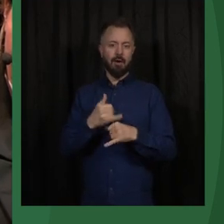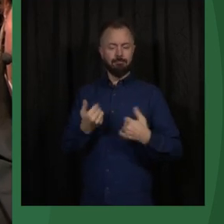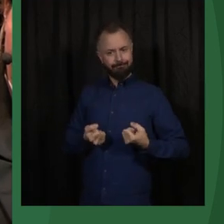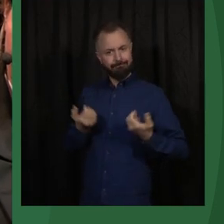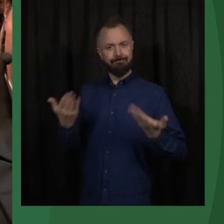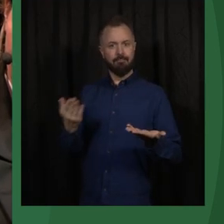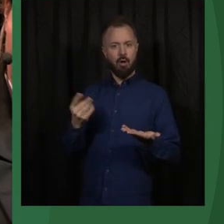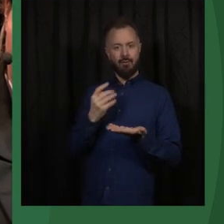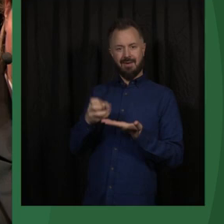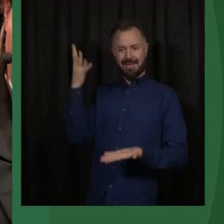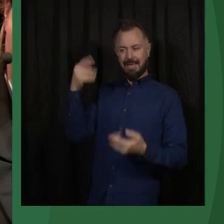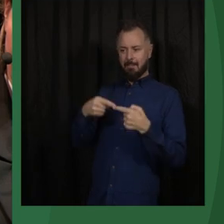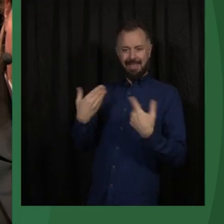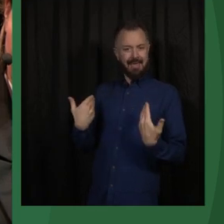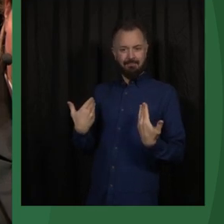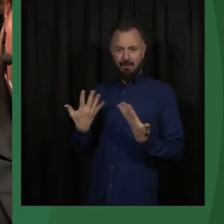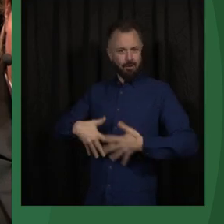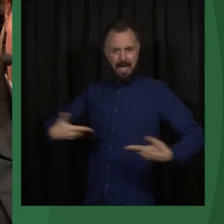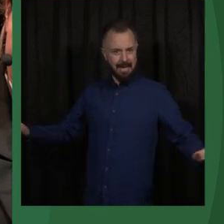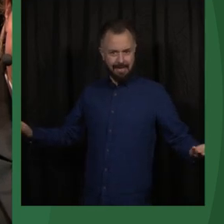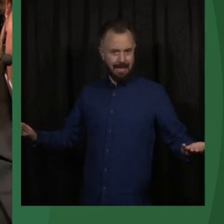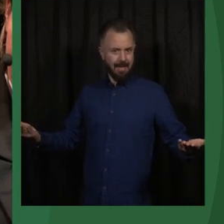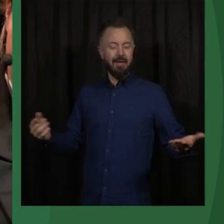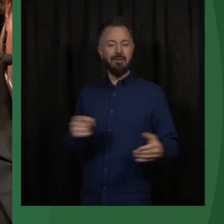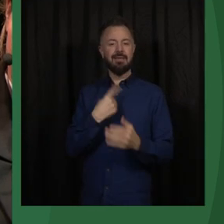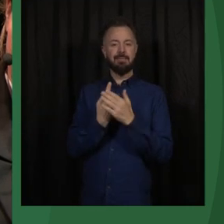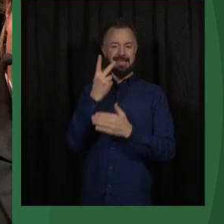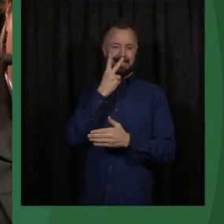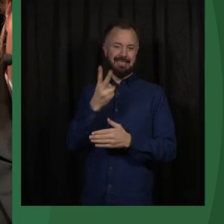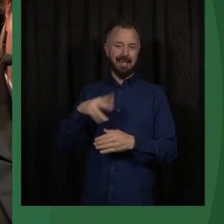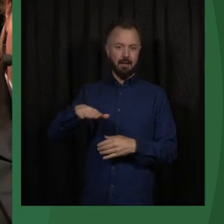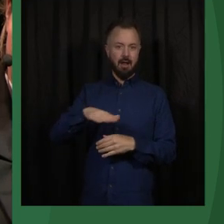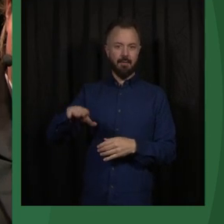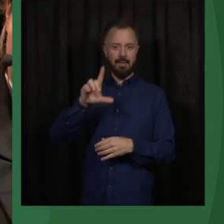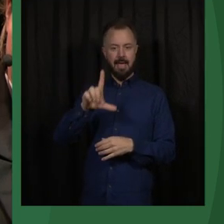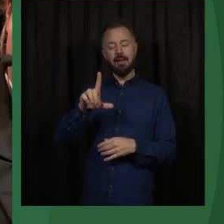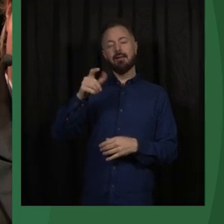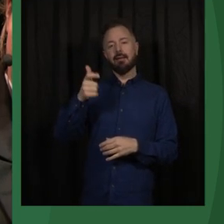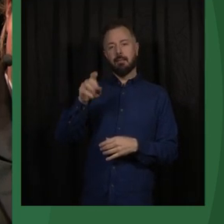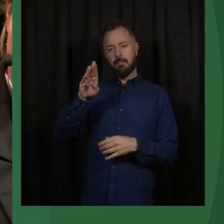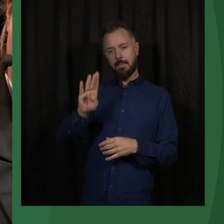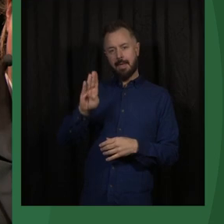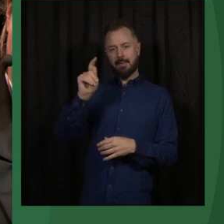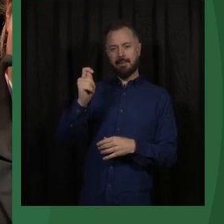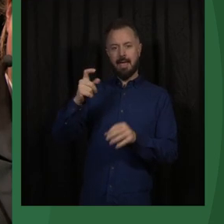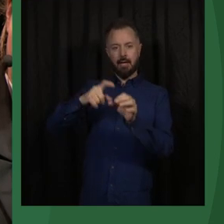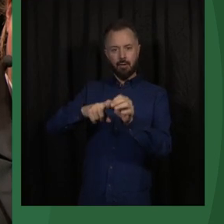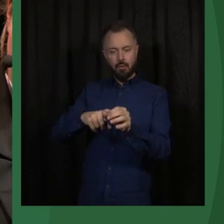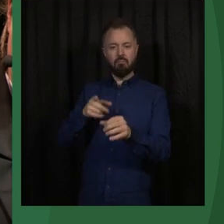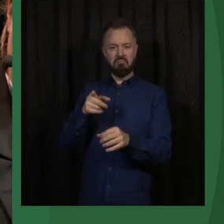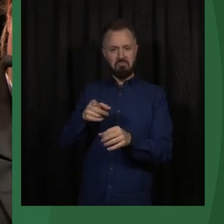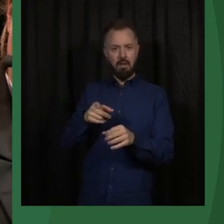simply not working. And I think we've seen, especially in countries where LGBT plus movements are, you know, at risk,